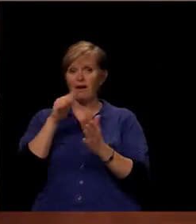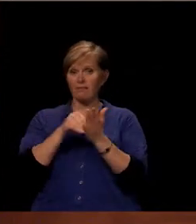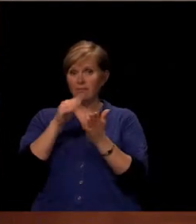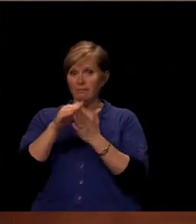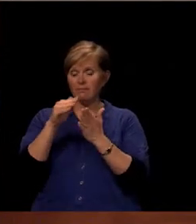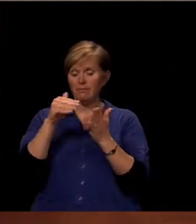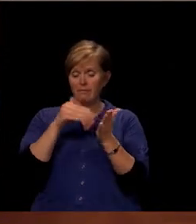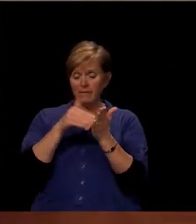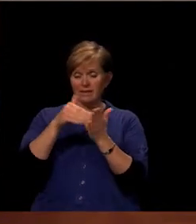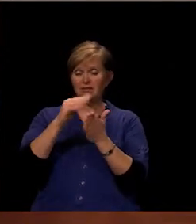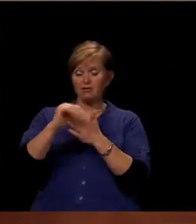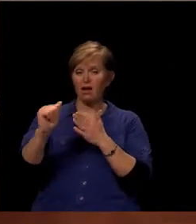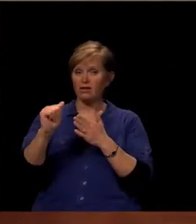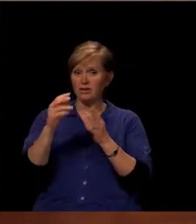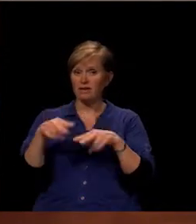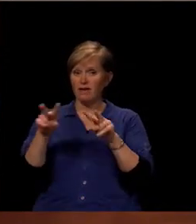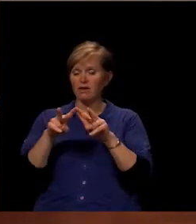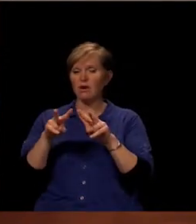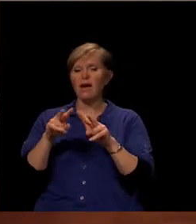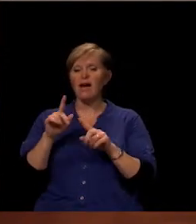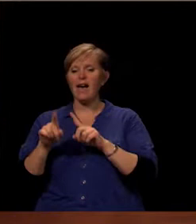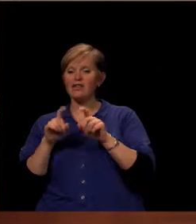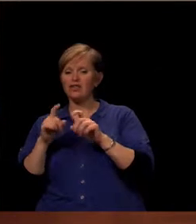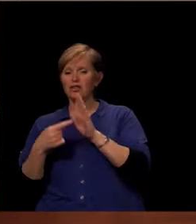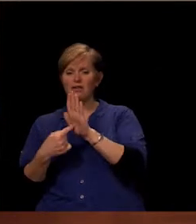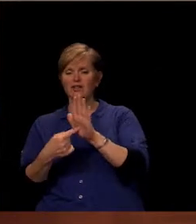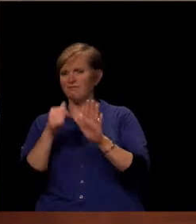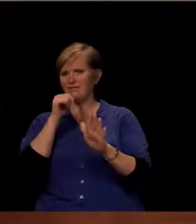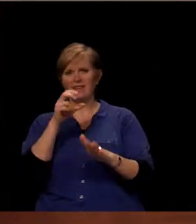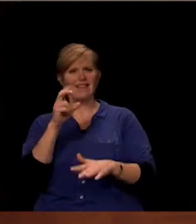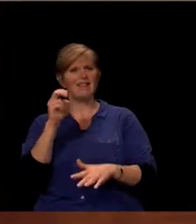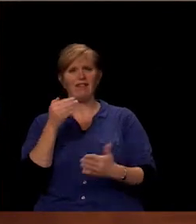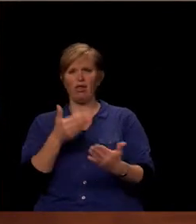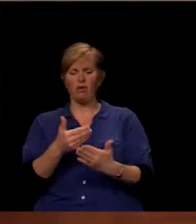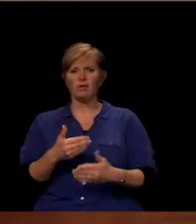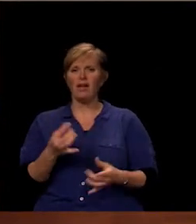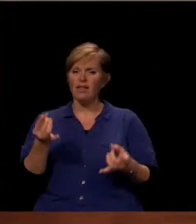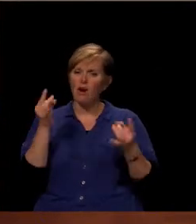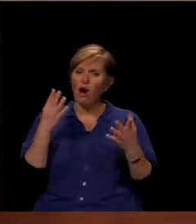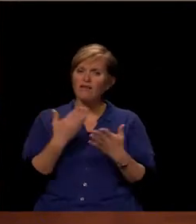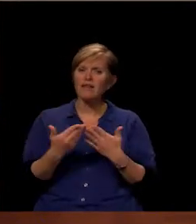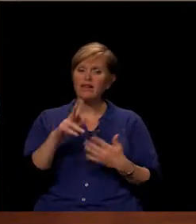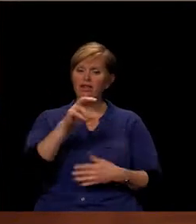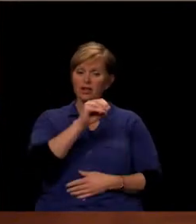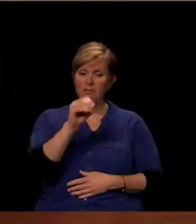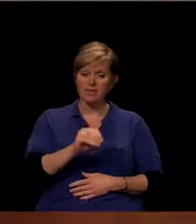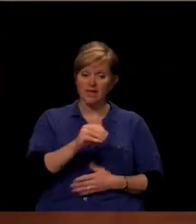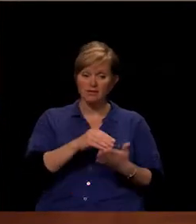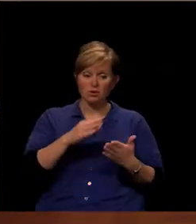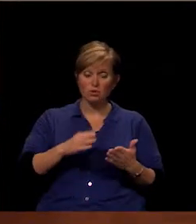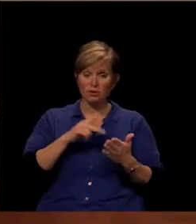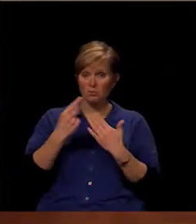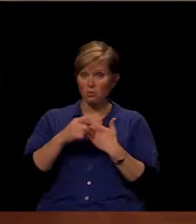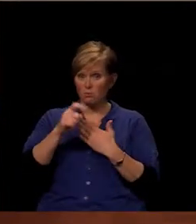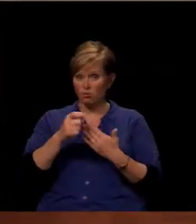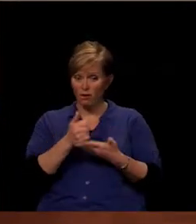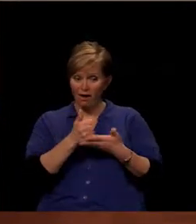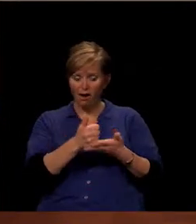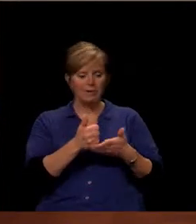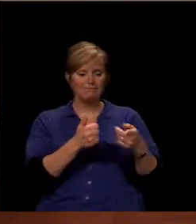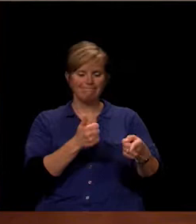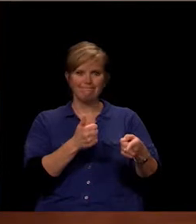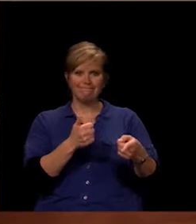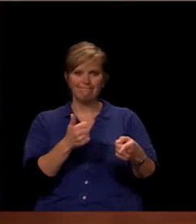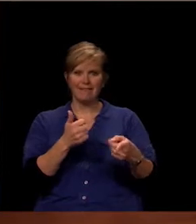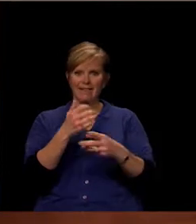showed, it's not even close. And the tragic thing is, the 30% of the students this program is supposed to be helping, they're getting bad